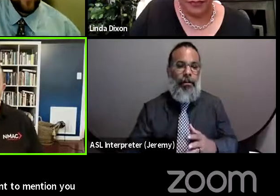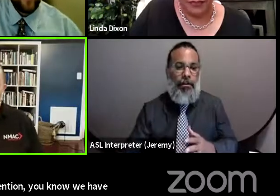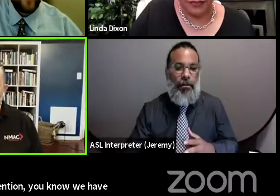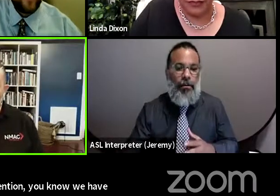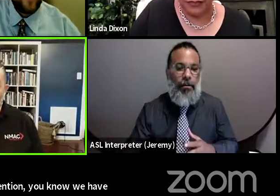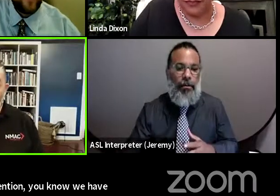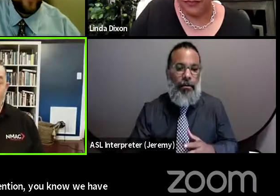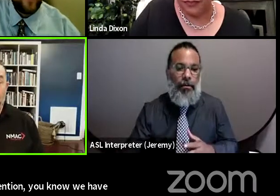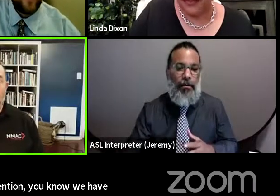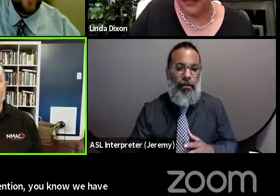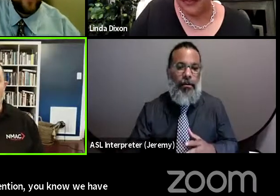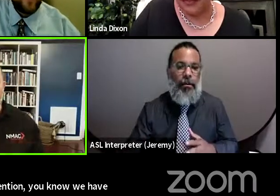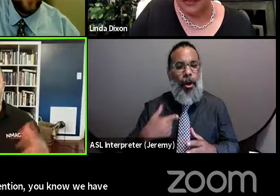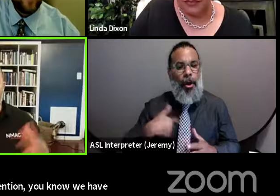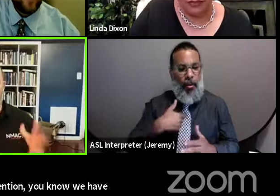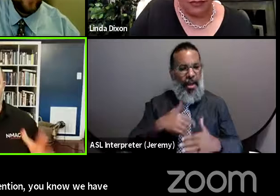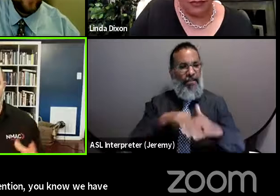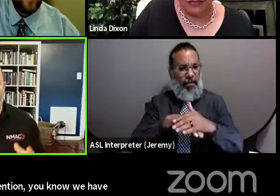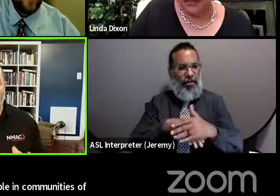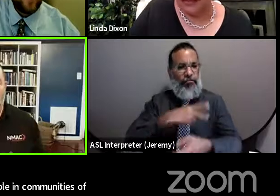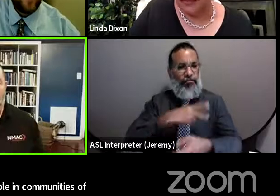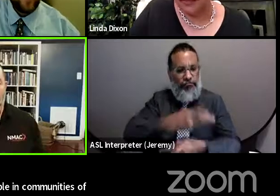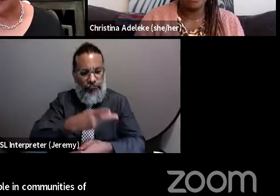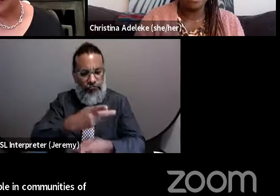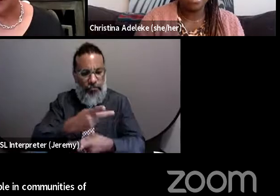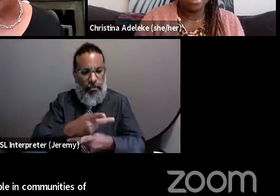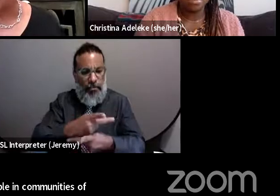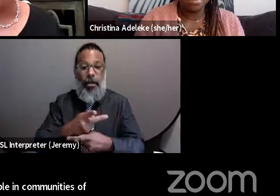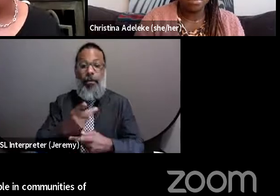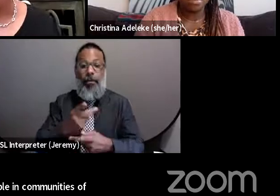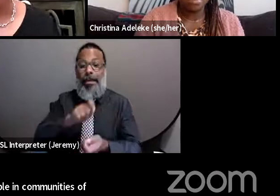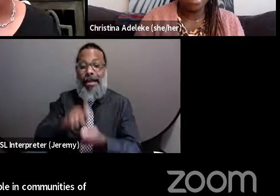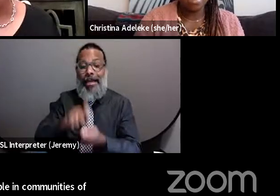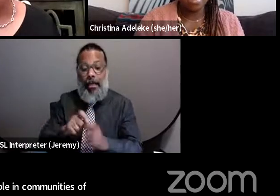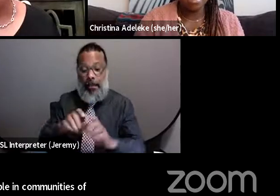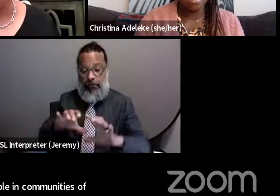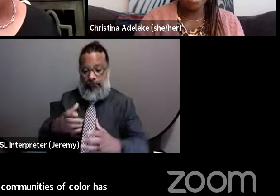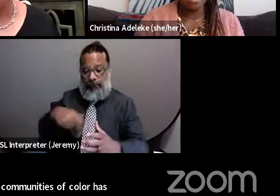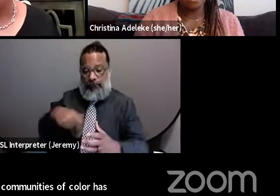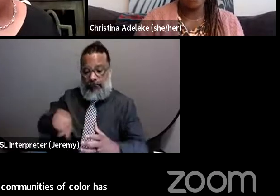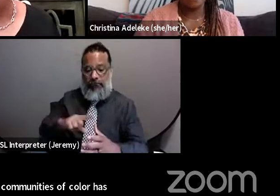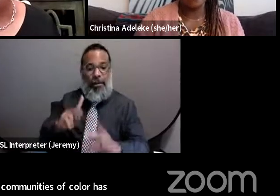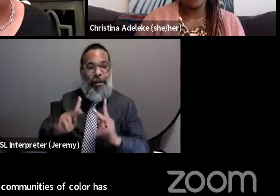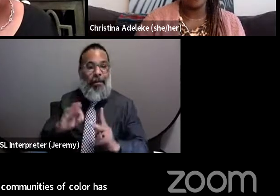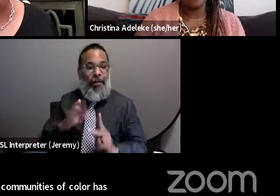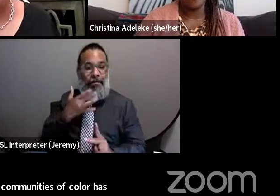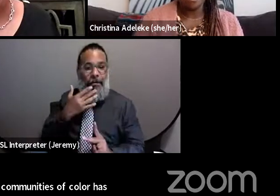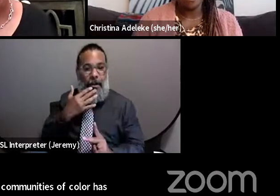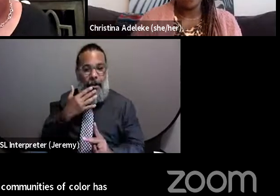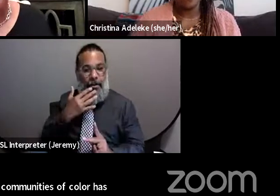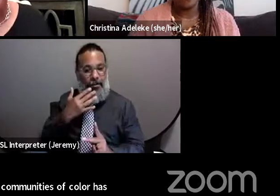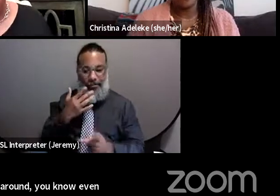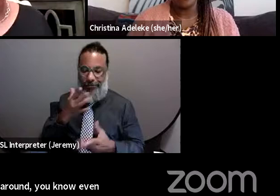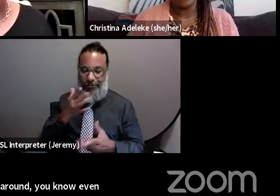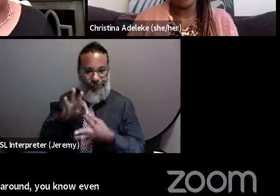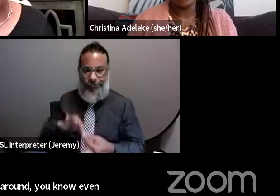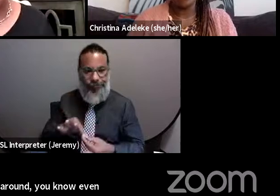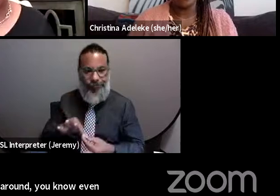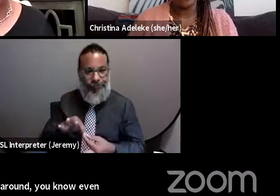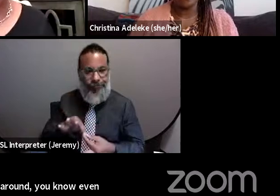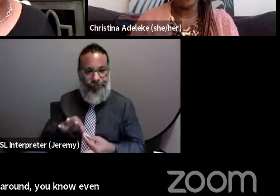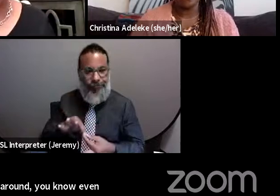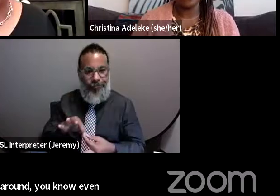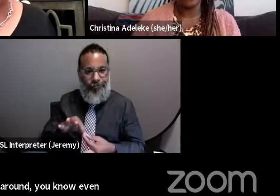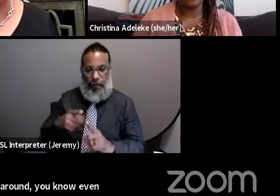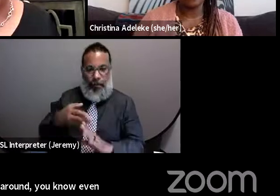to care, for example, in communities of color has been an issue that has been around, you know, even before we